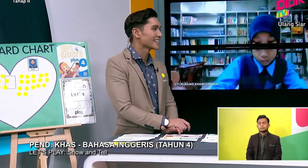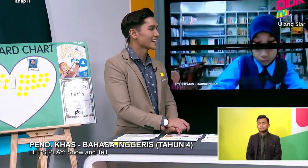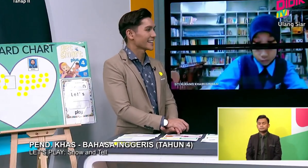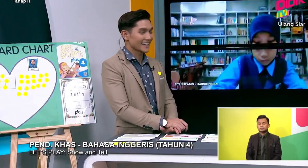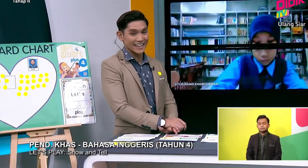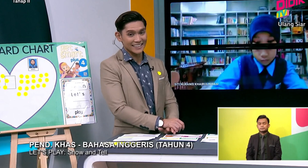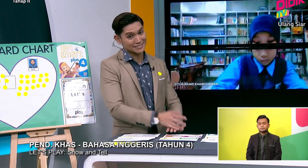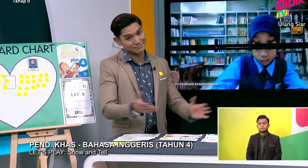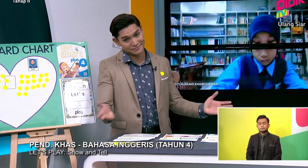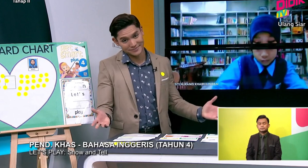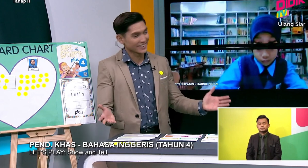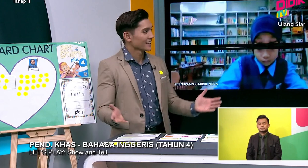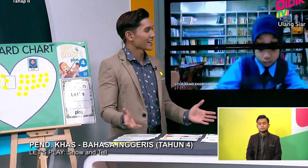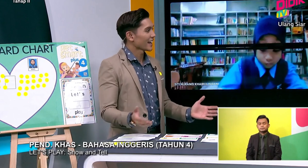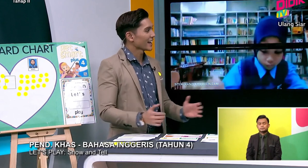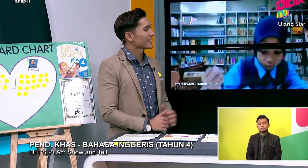is a question for friends.